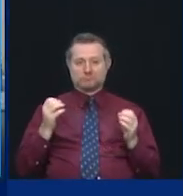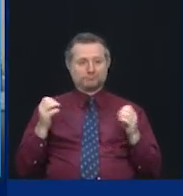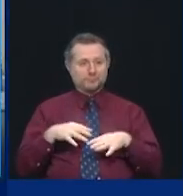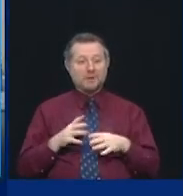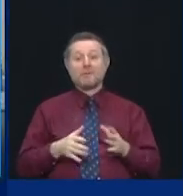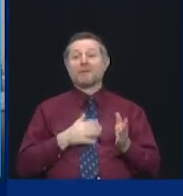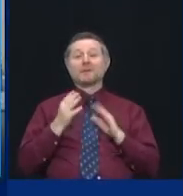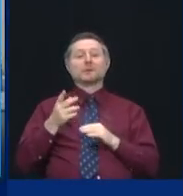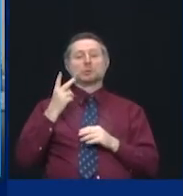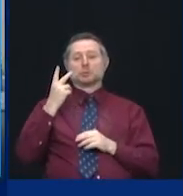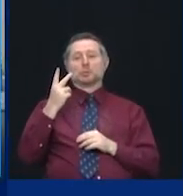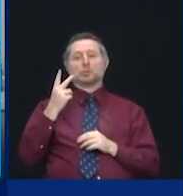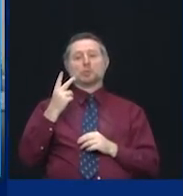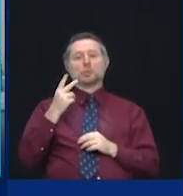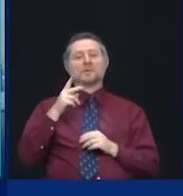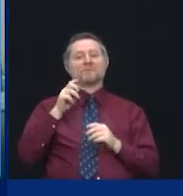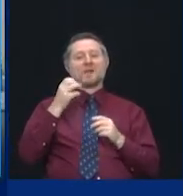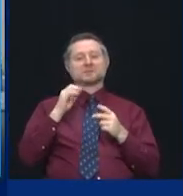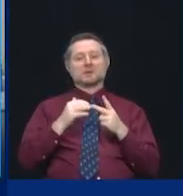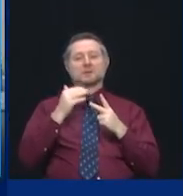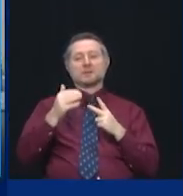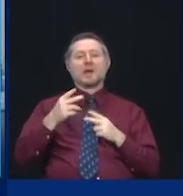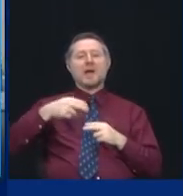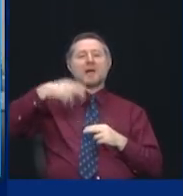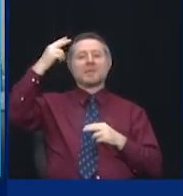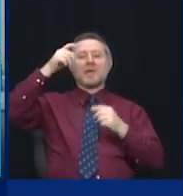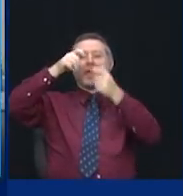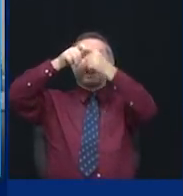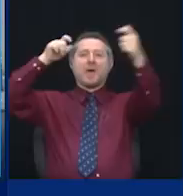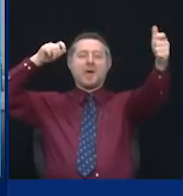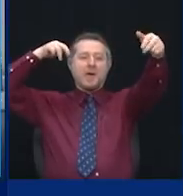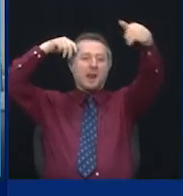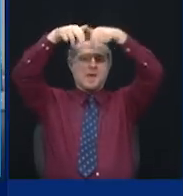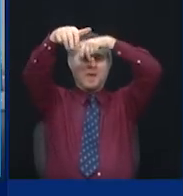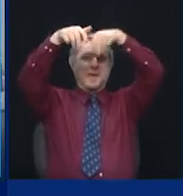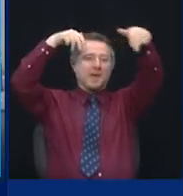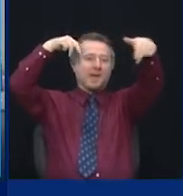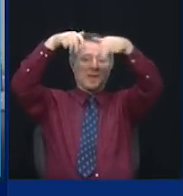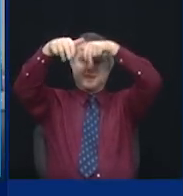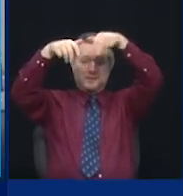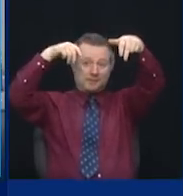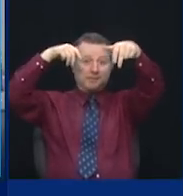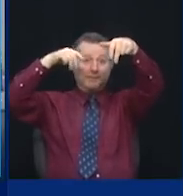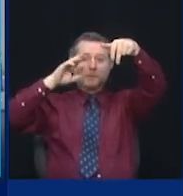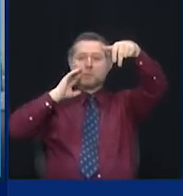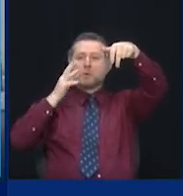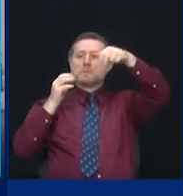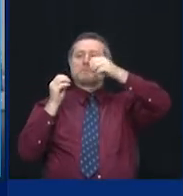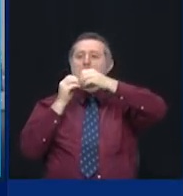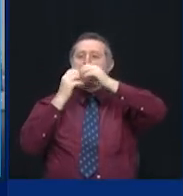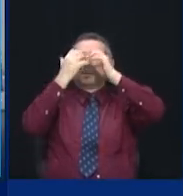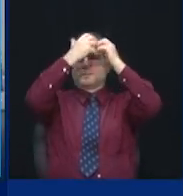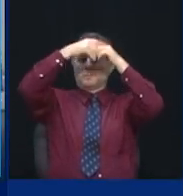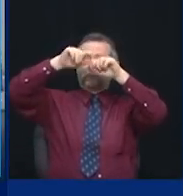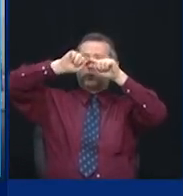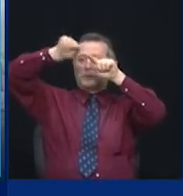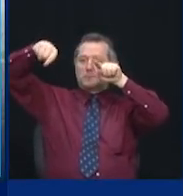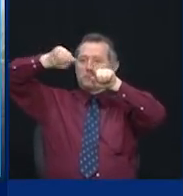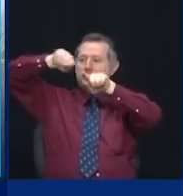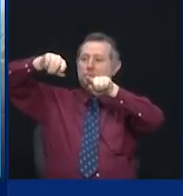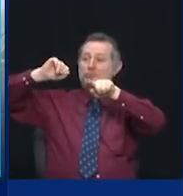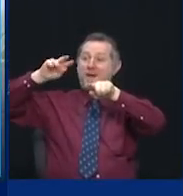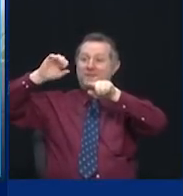phases to the new High Line development, but it will tie in with Javits, with Pier